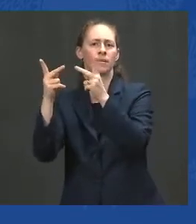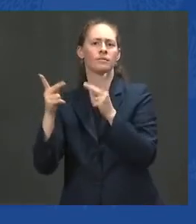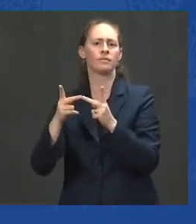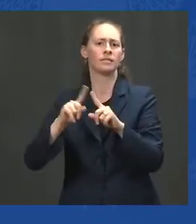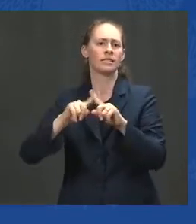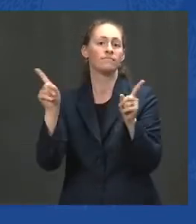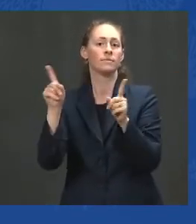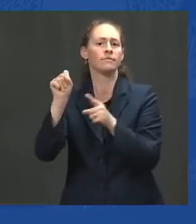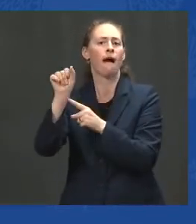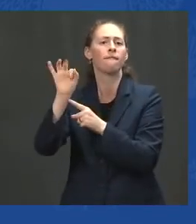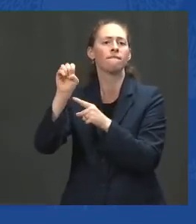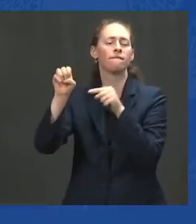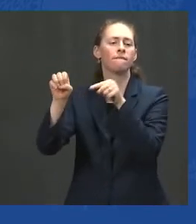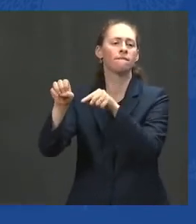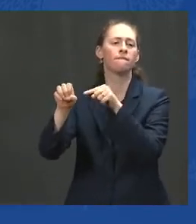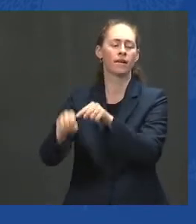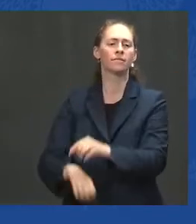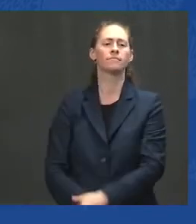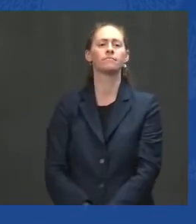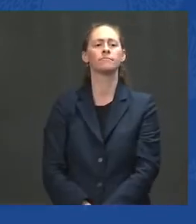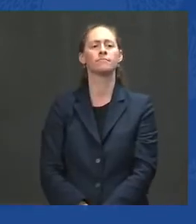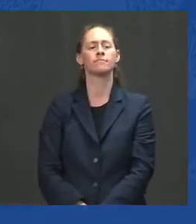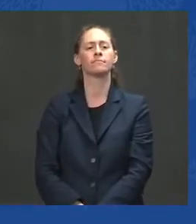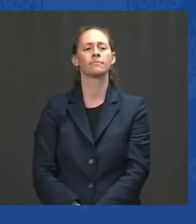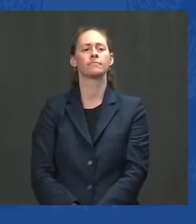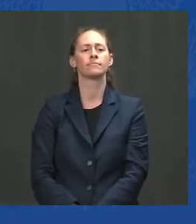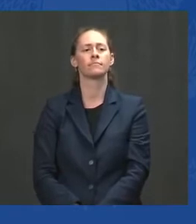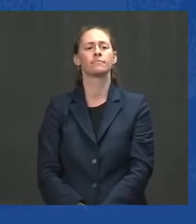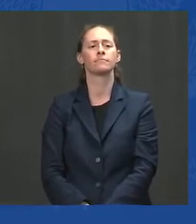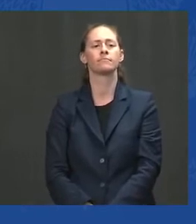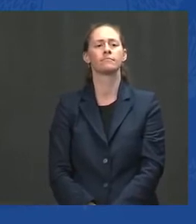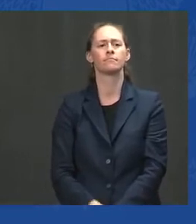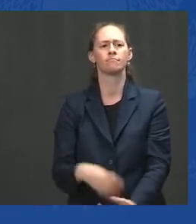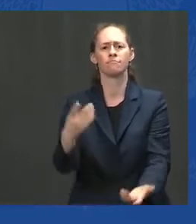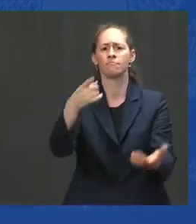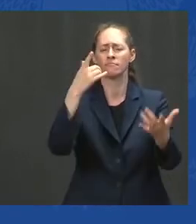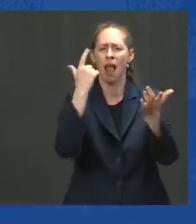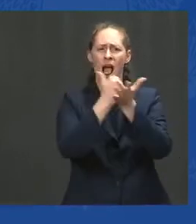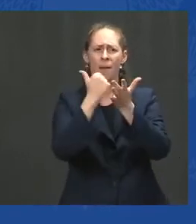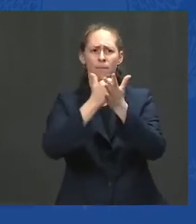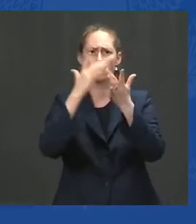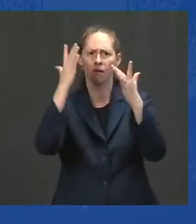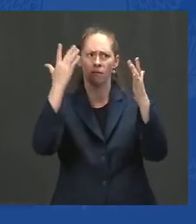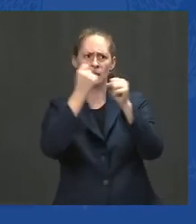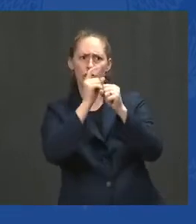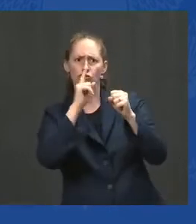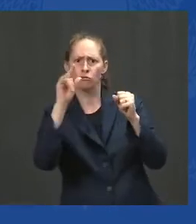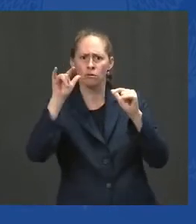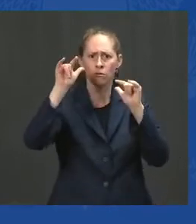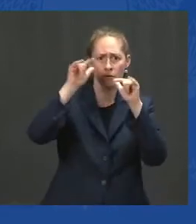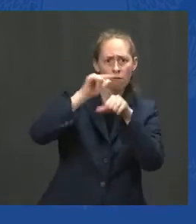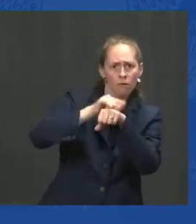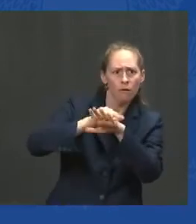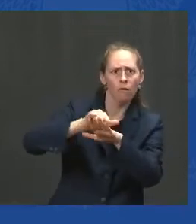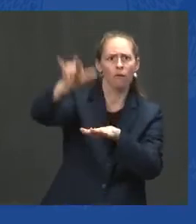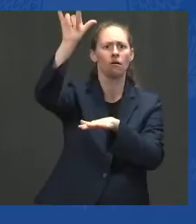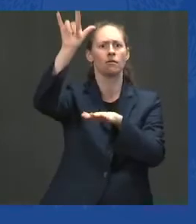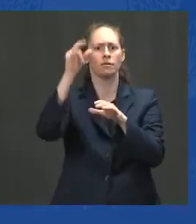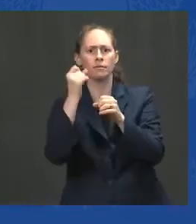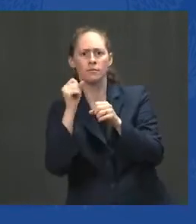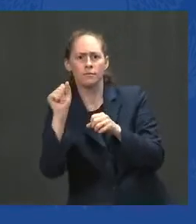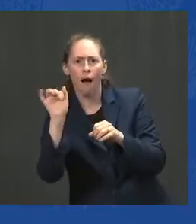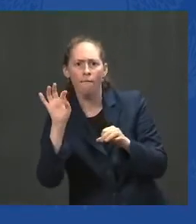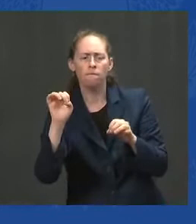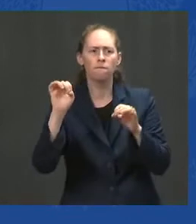and ensure continued operation of both the civilian and military flights. We're taking